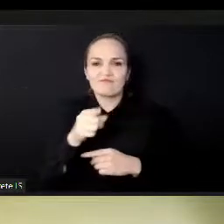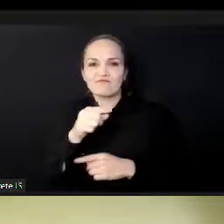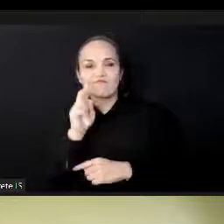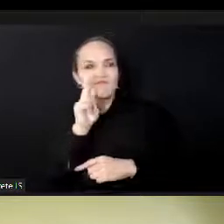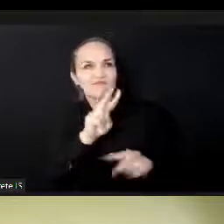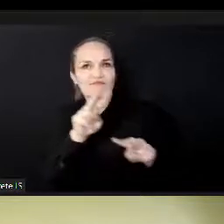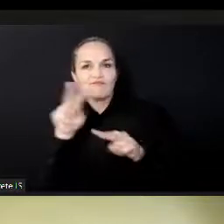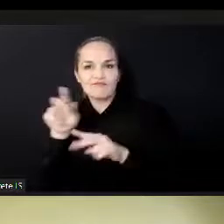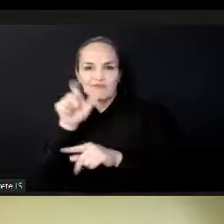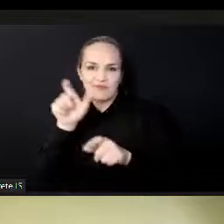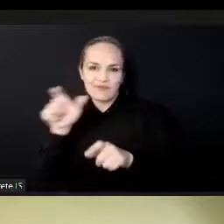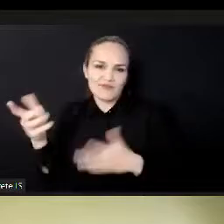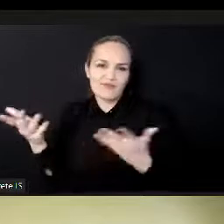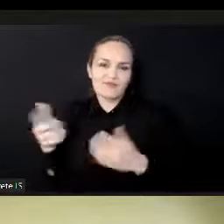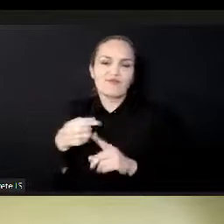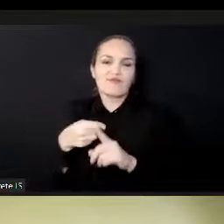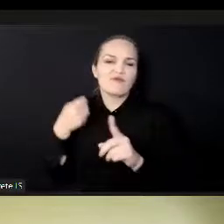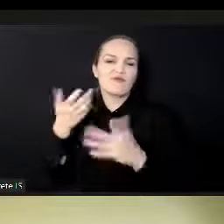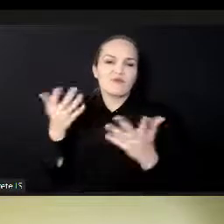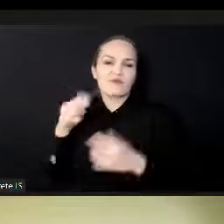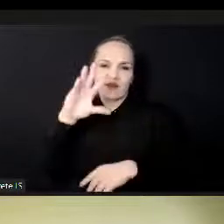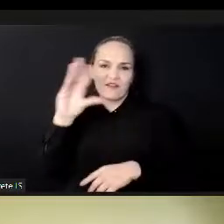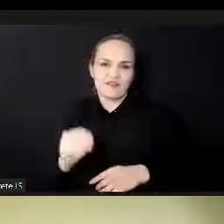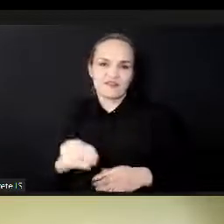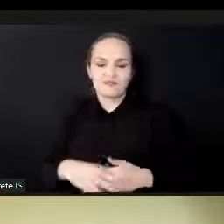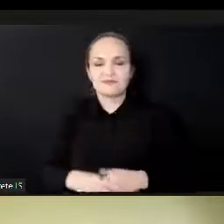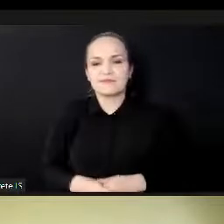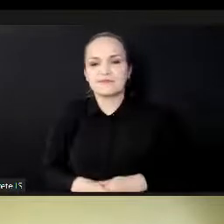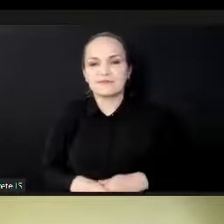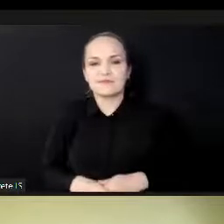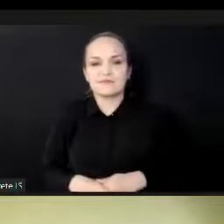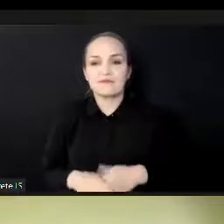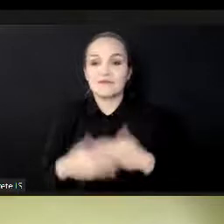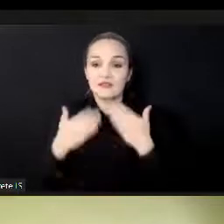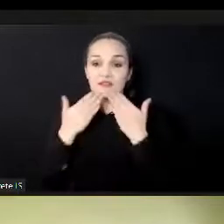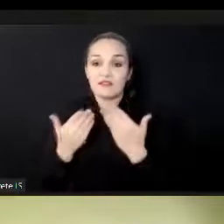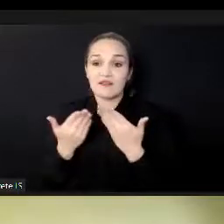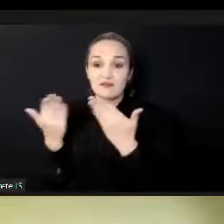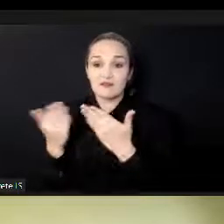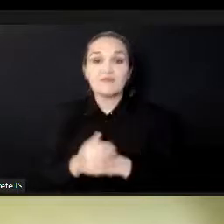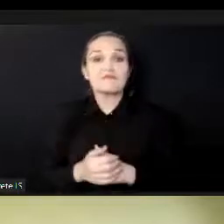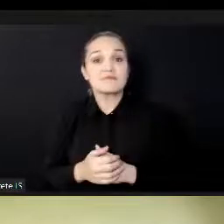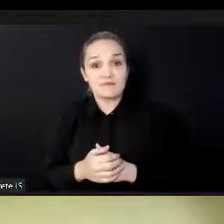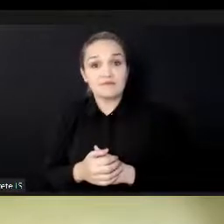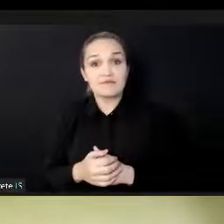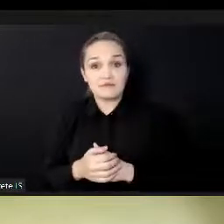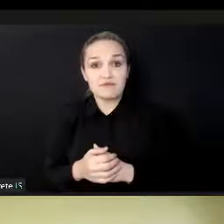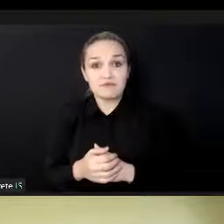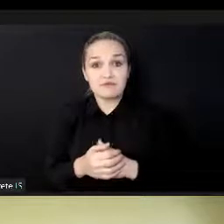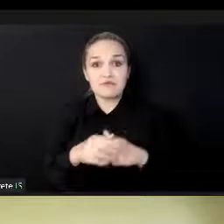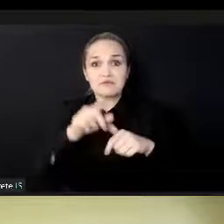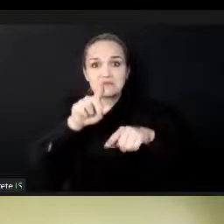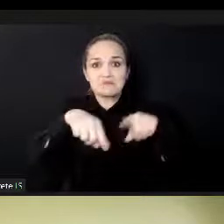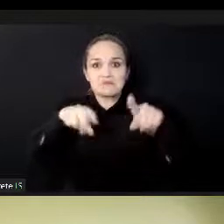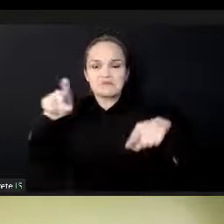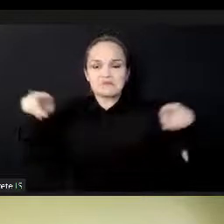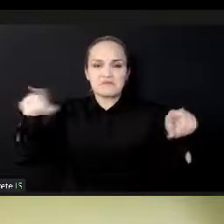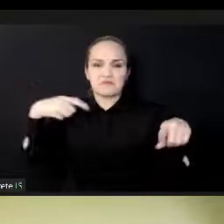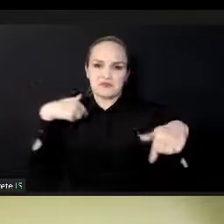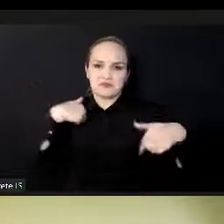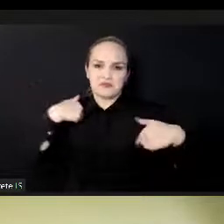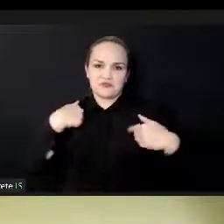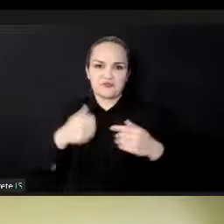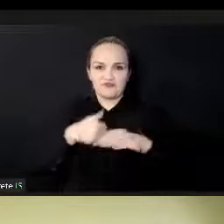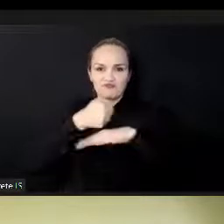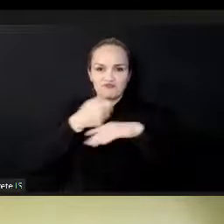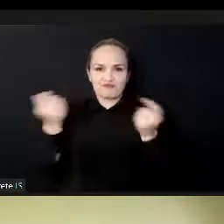Great. Thank you. An incredibly diverse panel. Just as the moderator, if anyone has a question, just put it into the Q&A